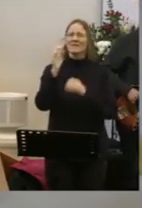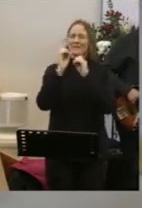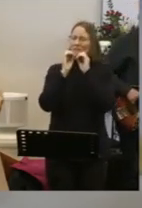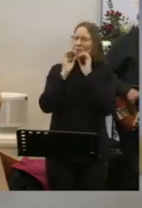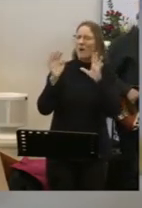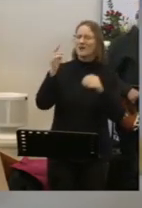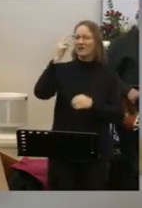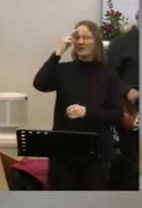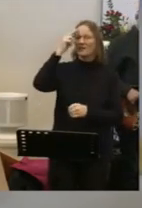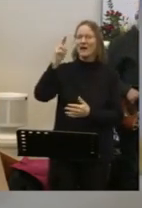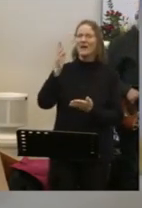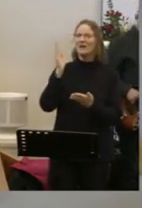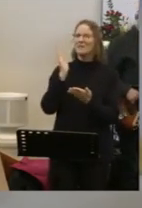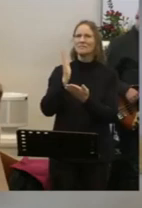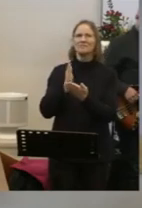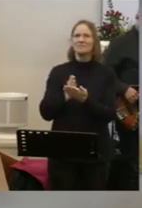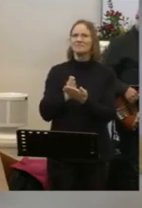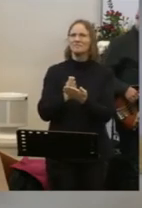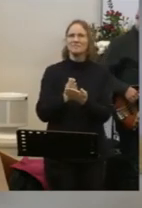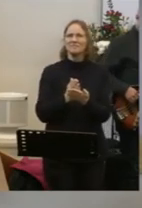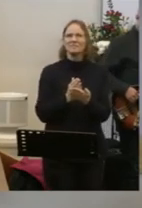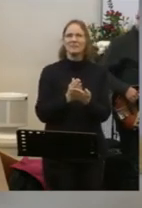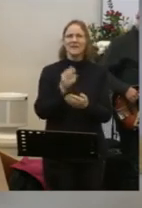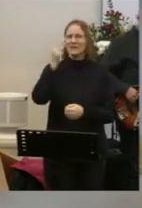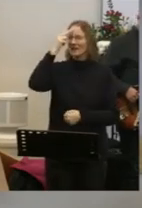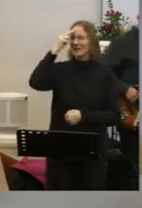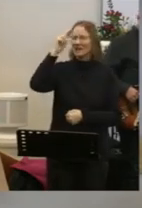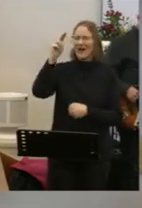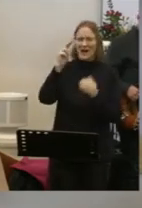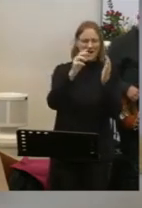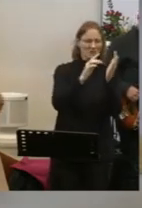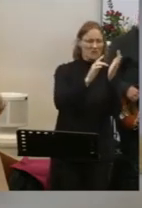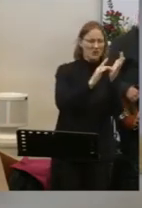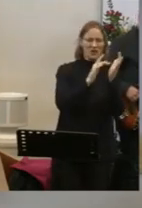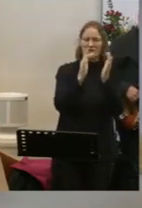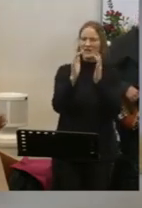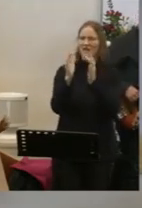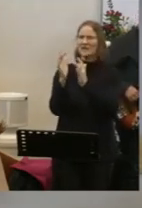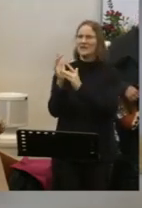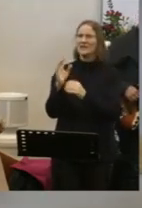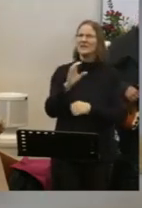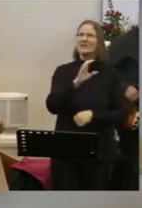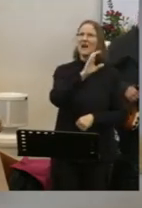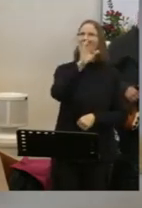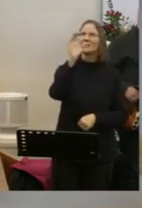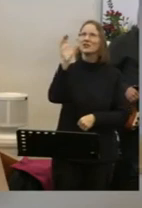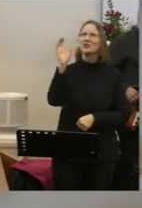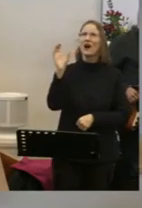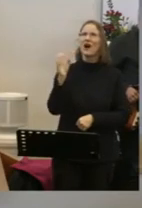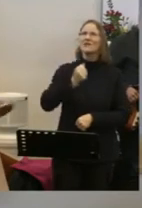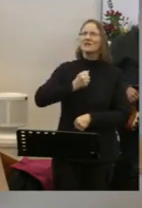What a beautiful name it is The name of Jesus